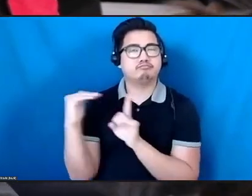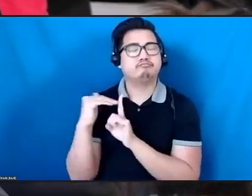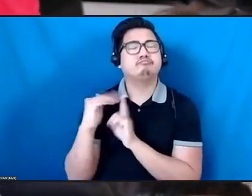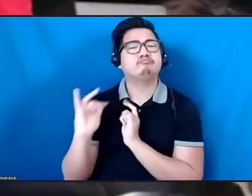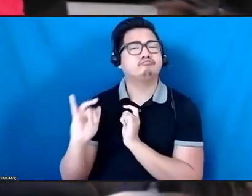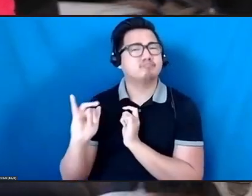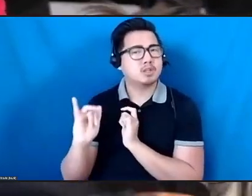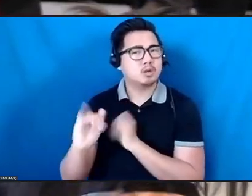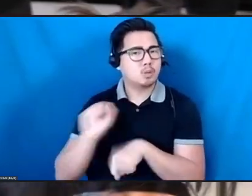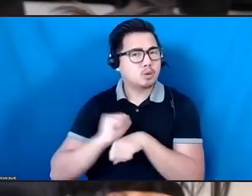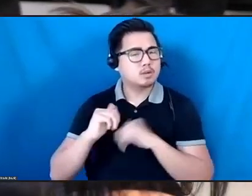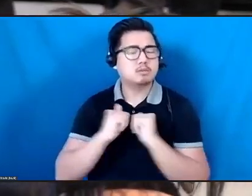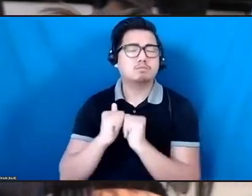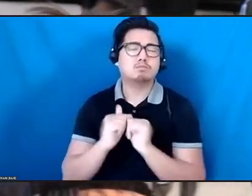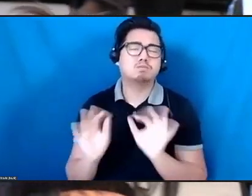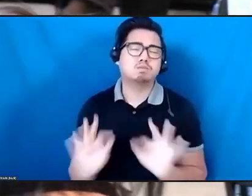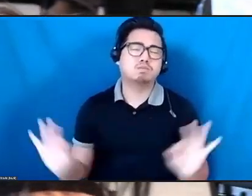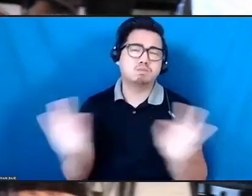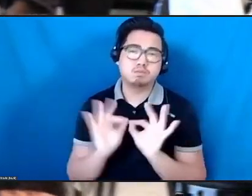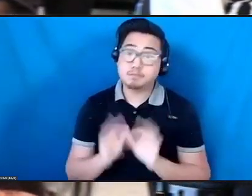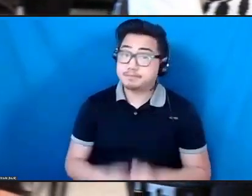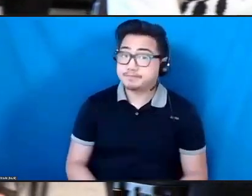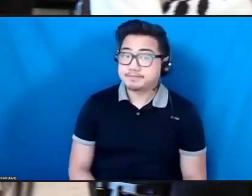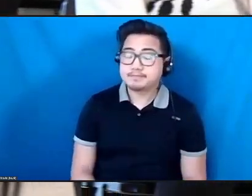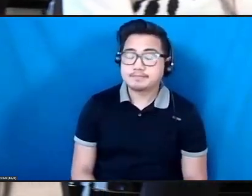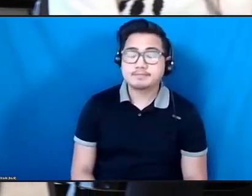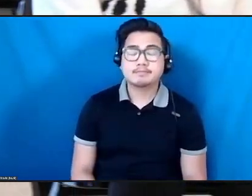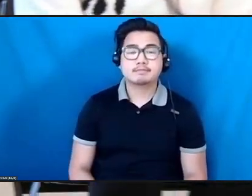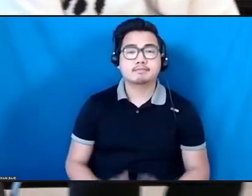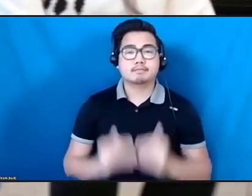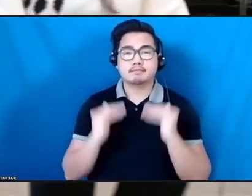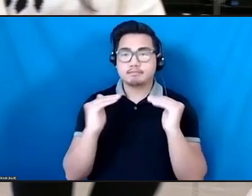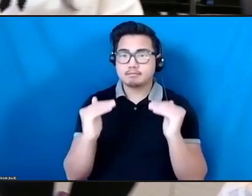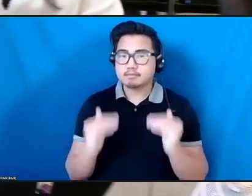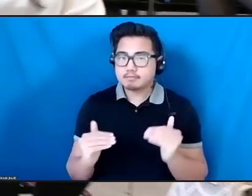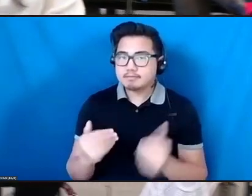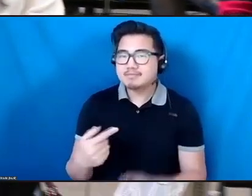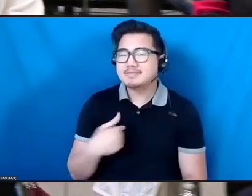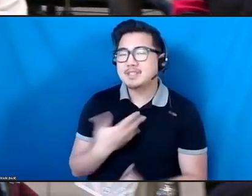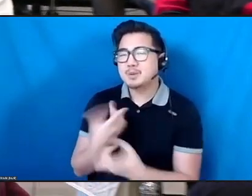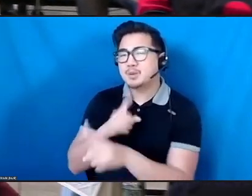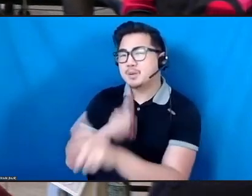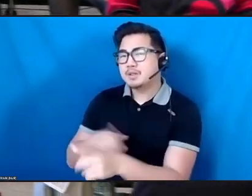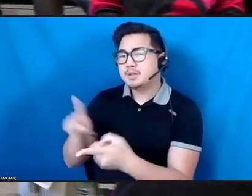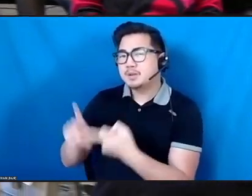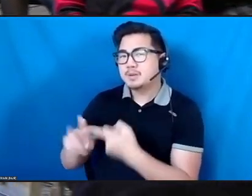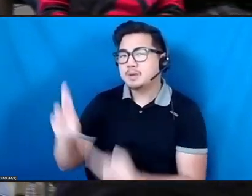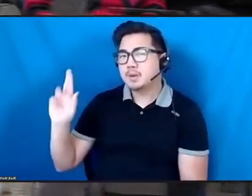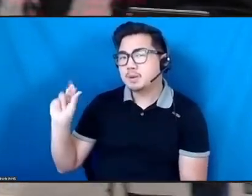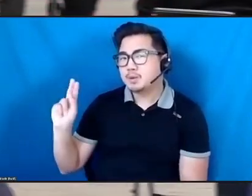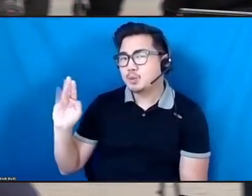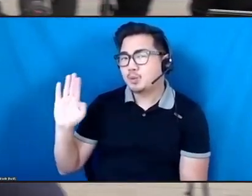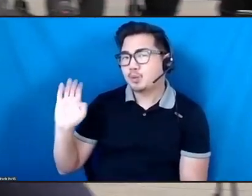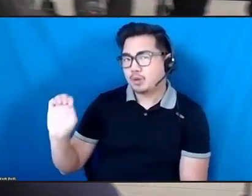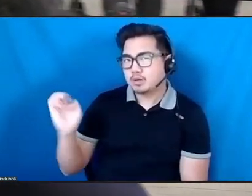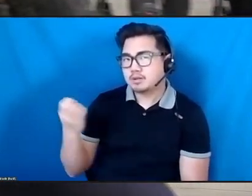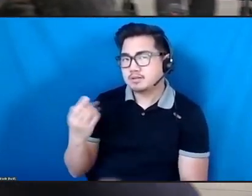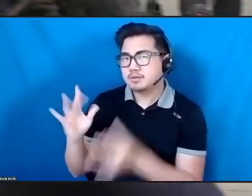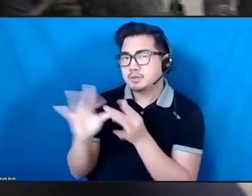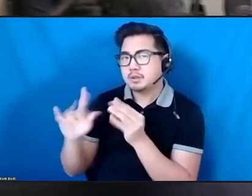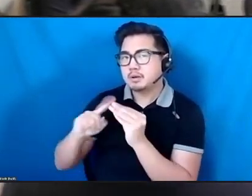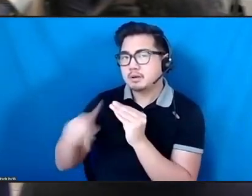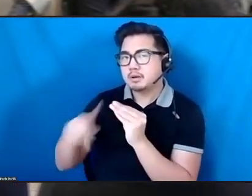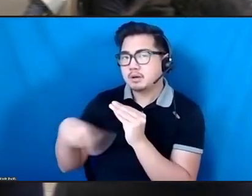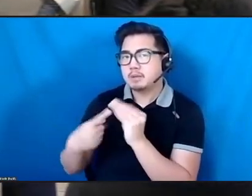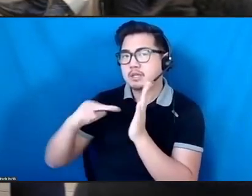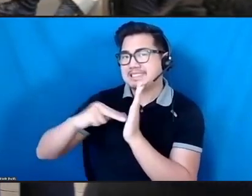I just wanted to respond quickly to what, Ronnie, you said about intentionality. And I've been thinking